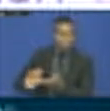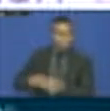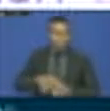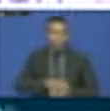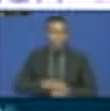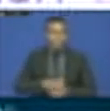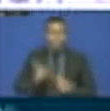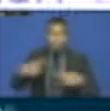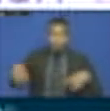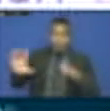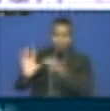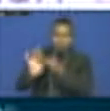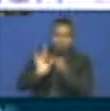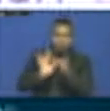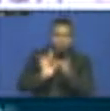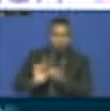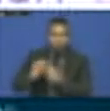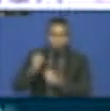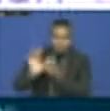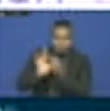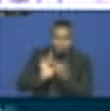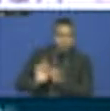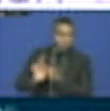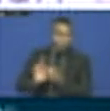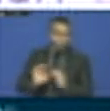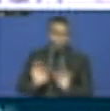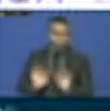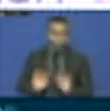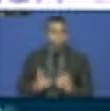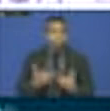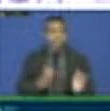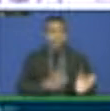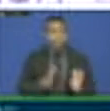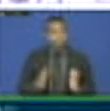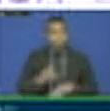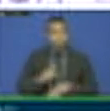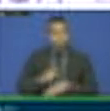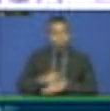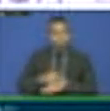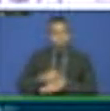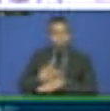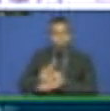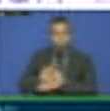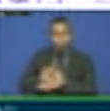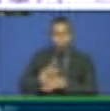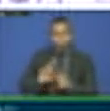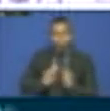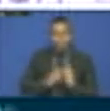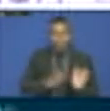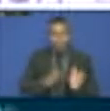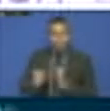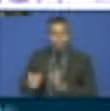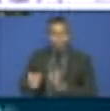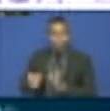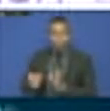panelists who are here with us online virtually. Can I call on Mr. Jean-Pierre Longbassi? Please,